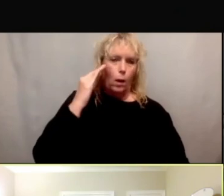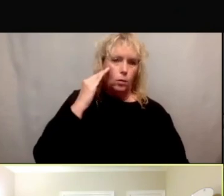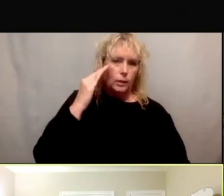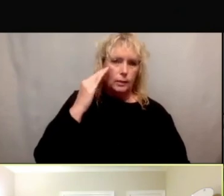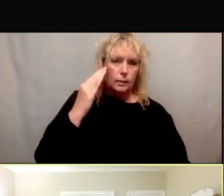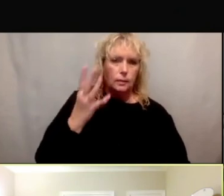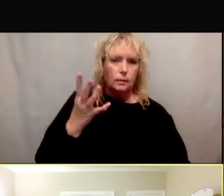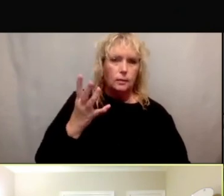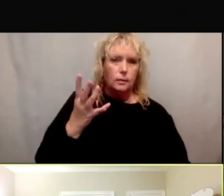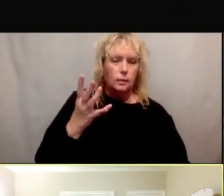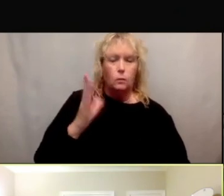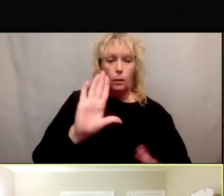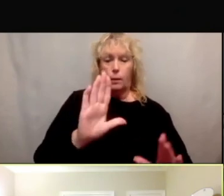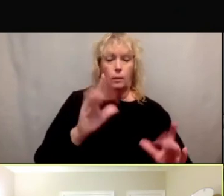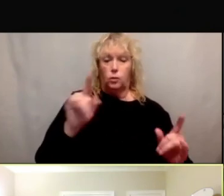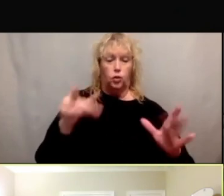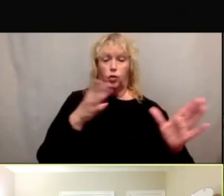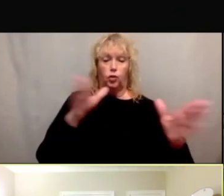Sorry, shifted.